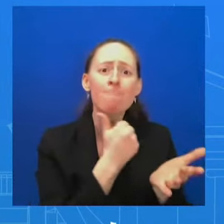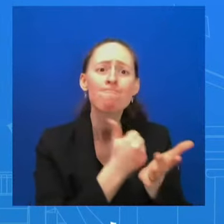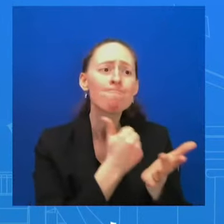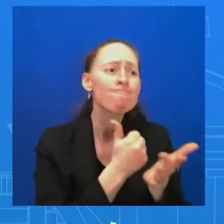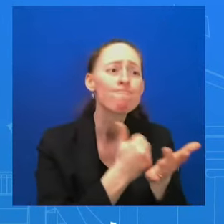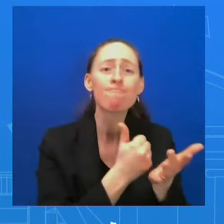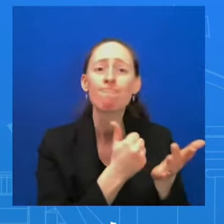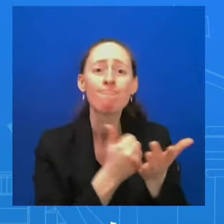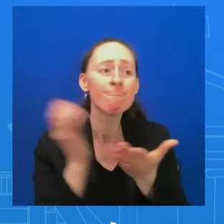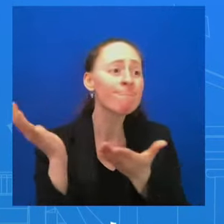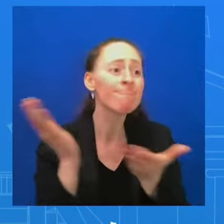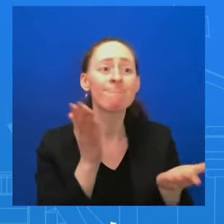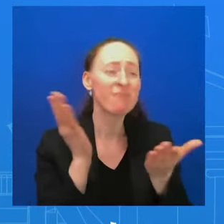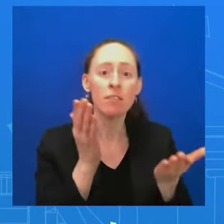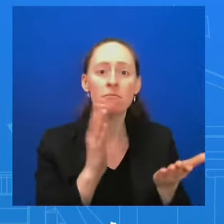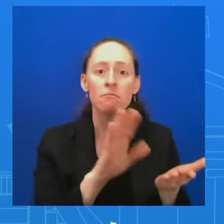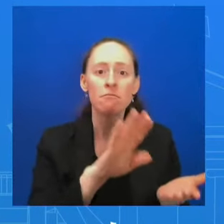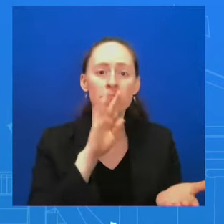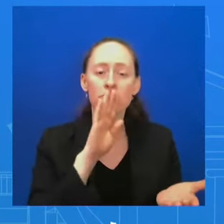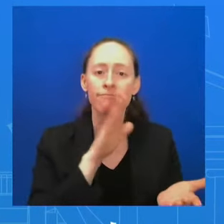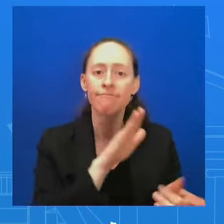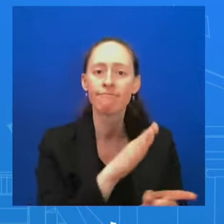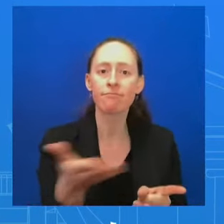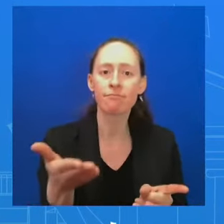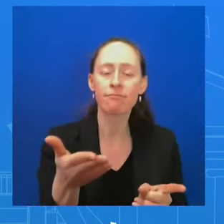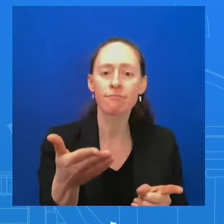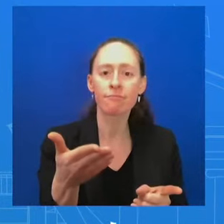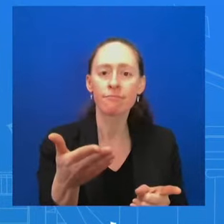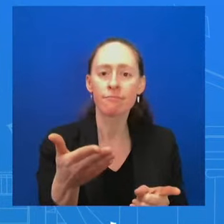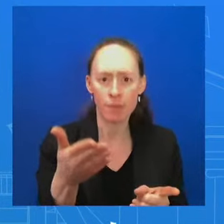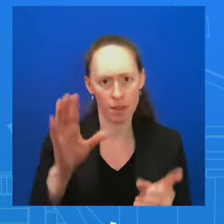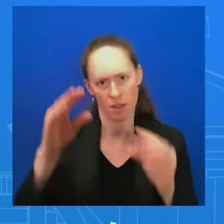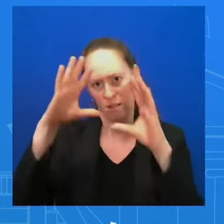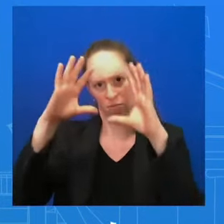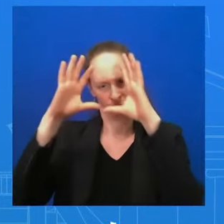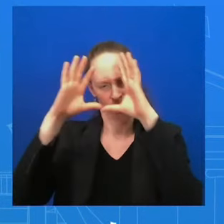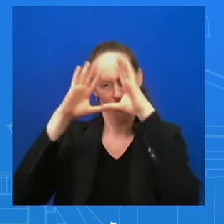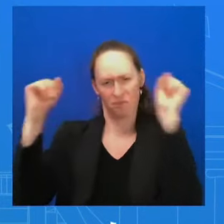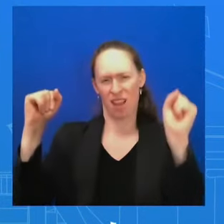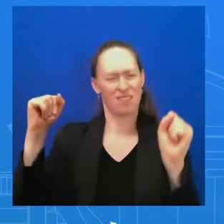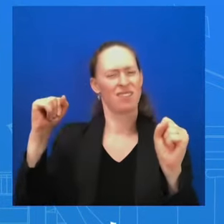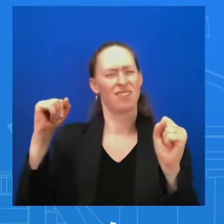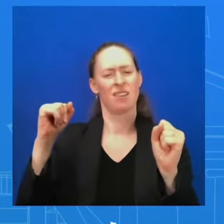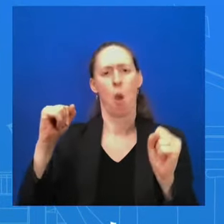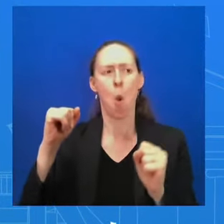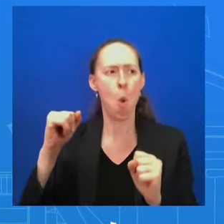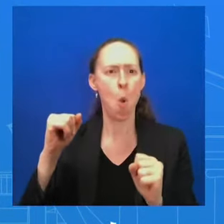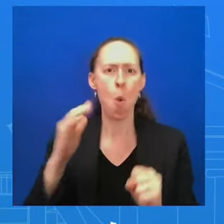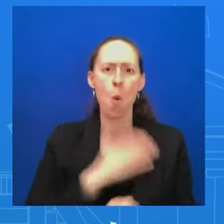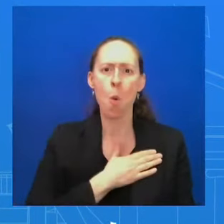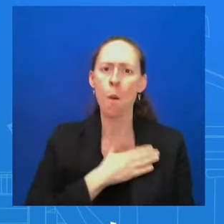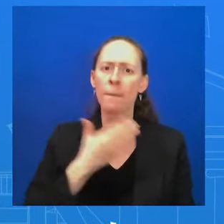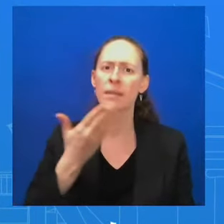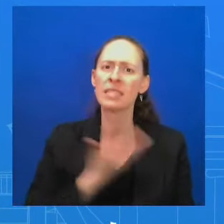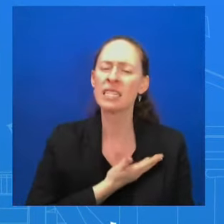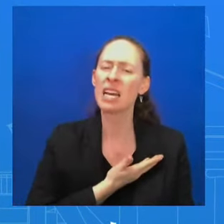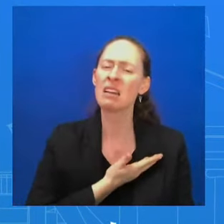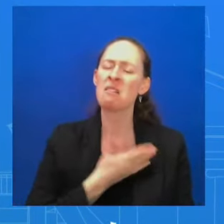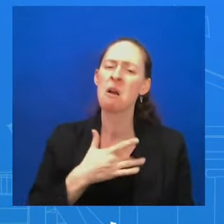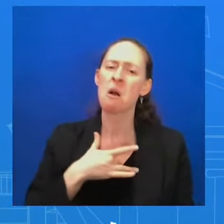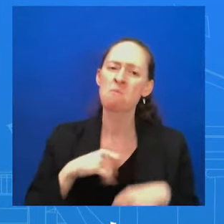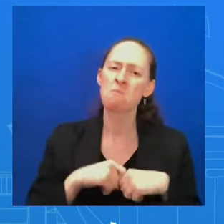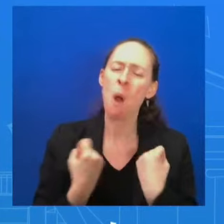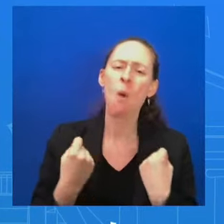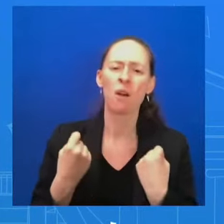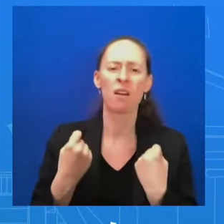statement. So I think the president has been very clear. He's outraged. He's heartbroken. And this needs to stop. We need to protect civilian lives. That's why he's